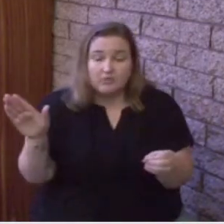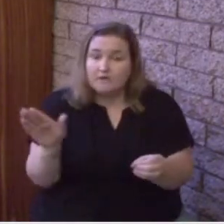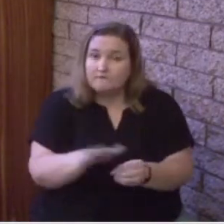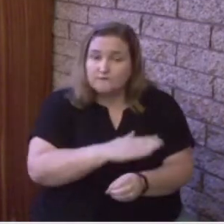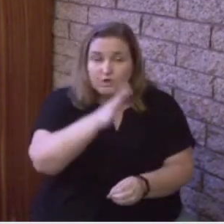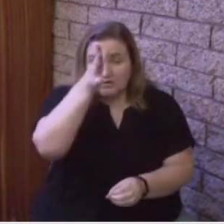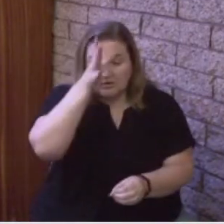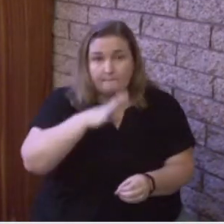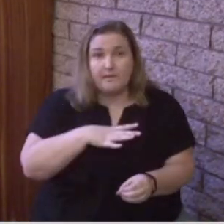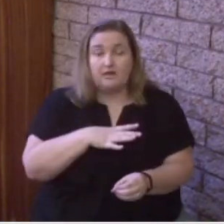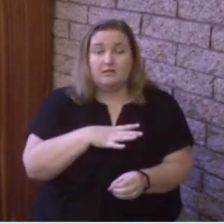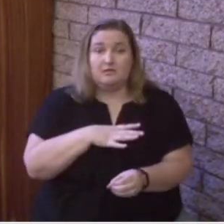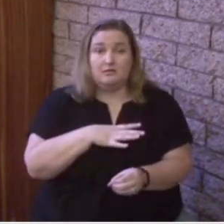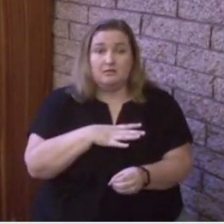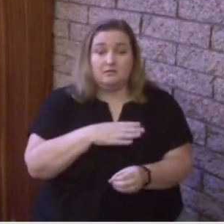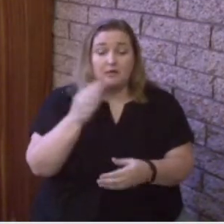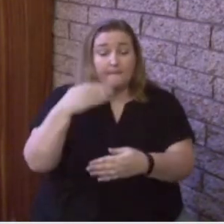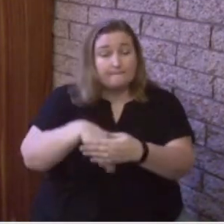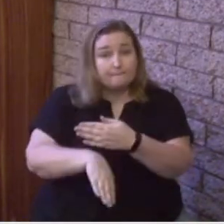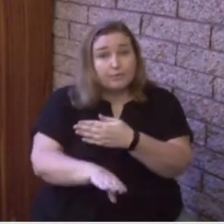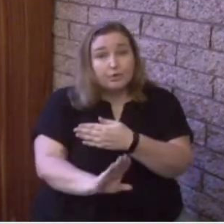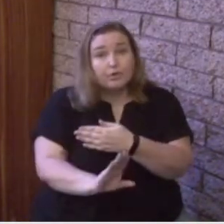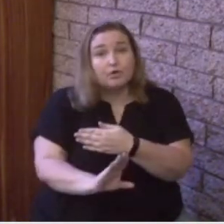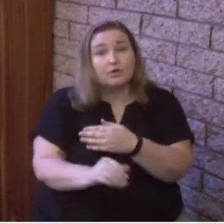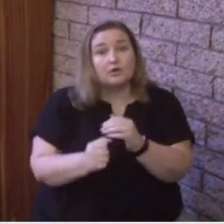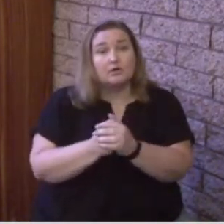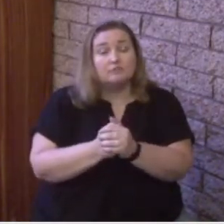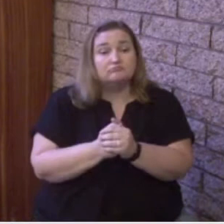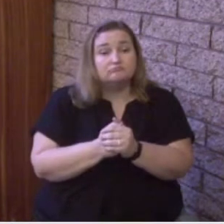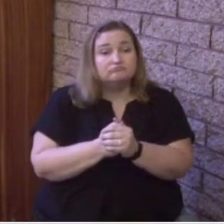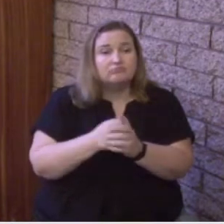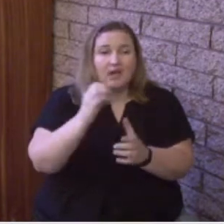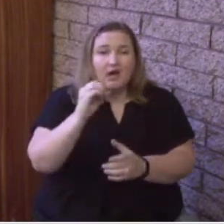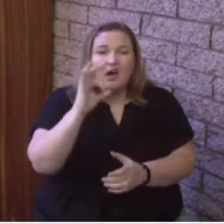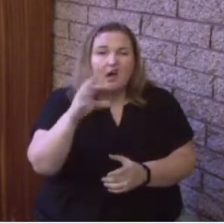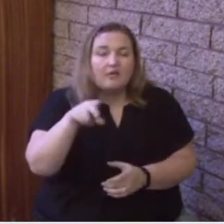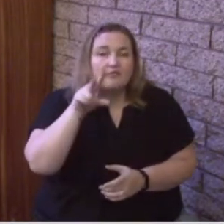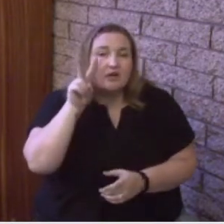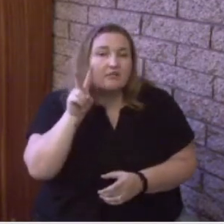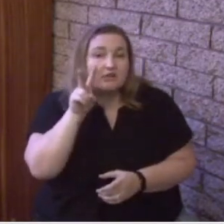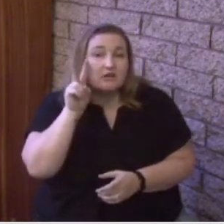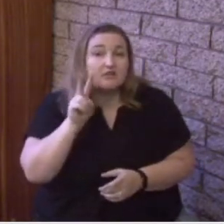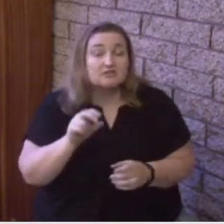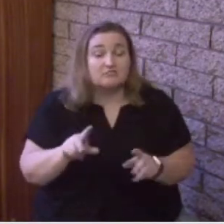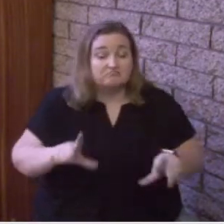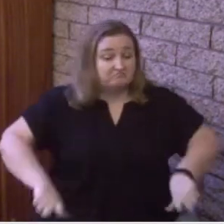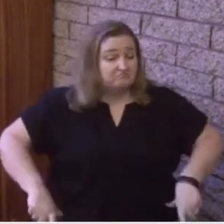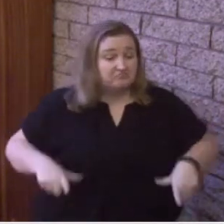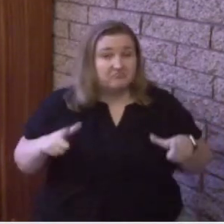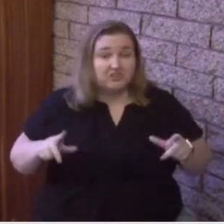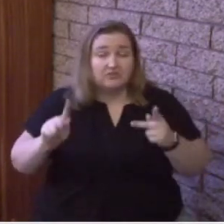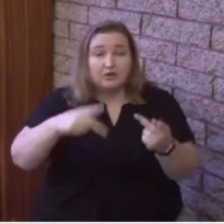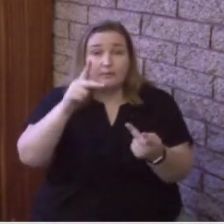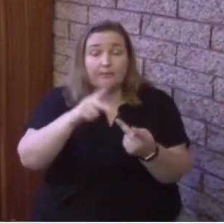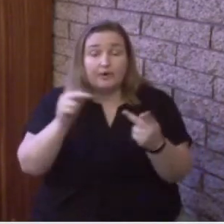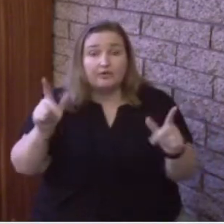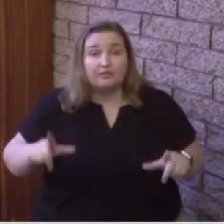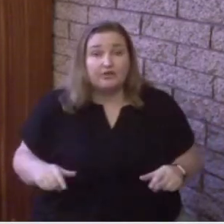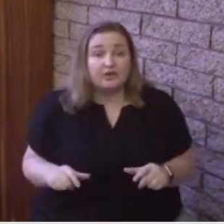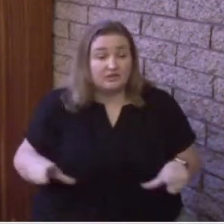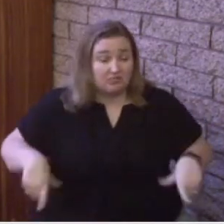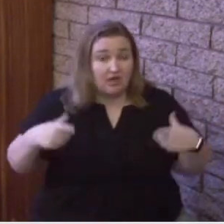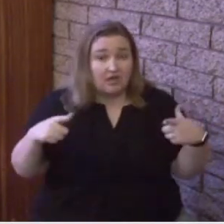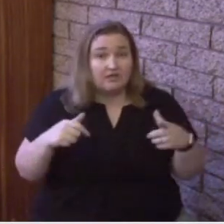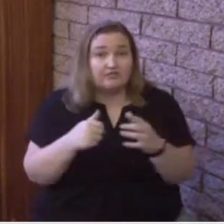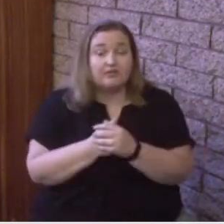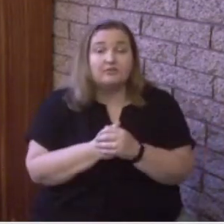conceived and born, lived the perfect life as a human being without sin so that out